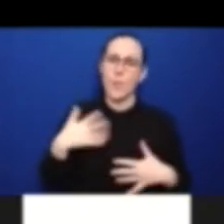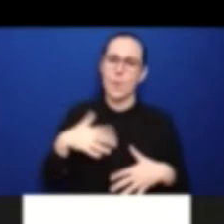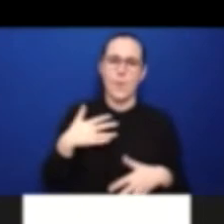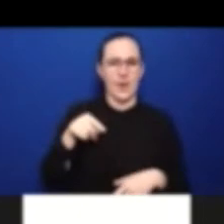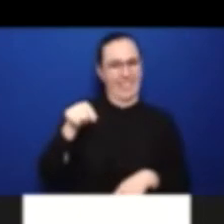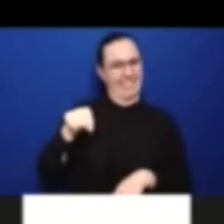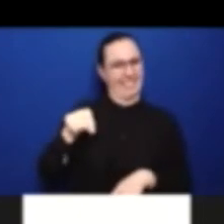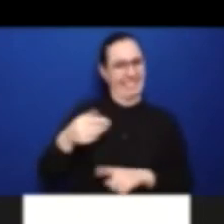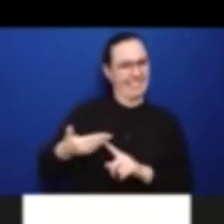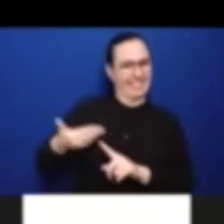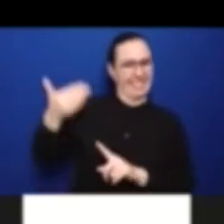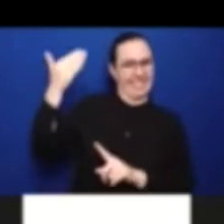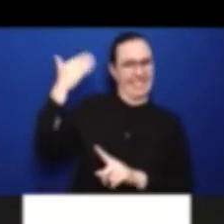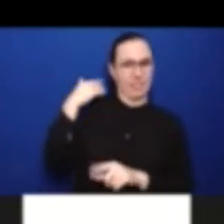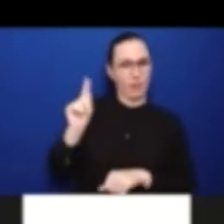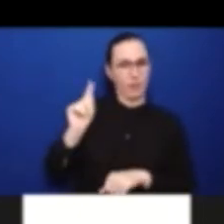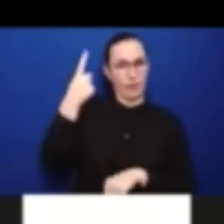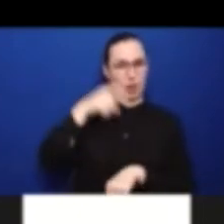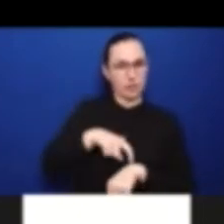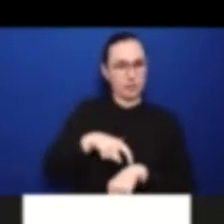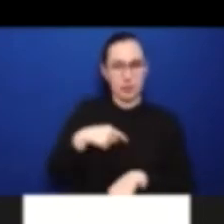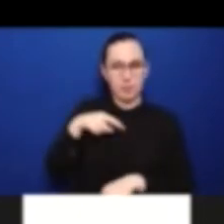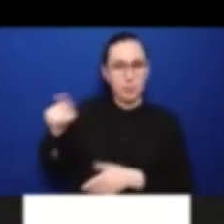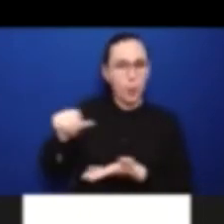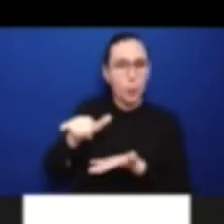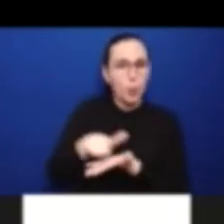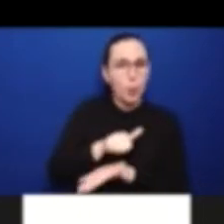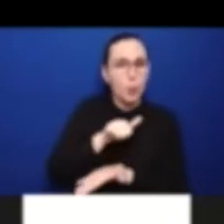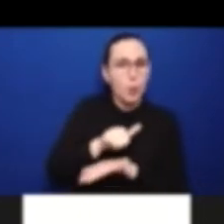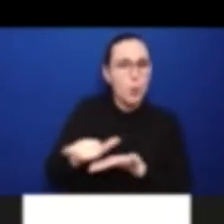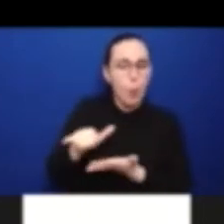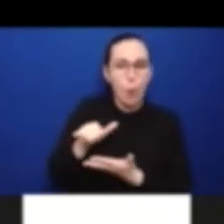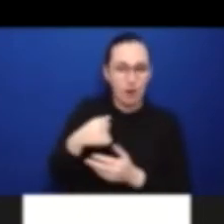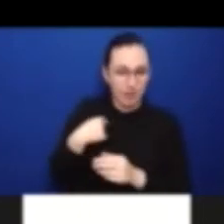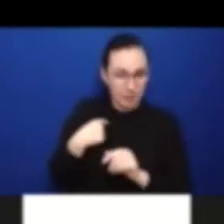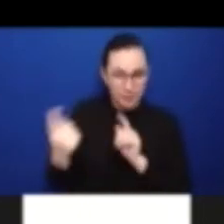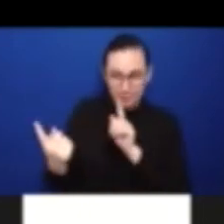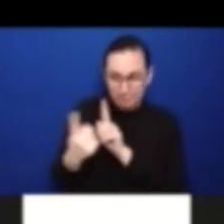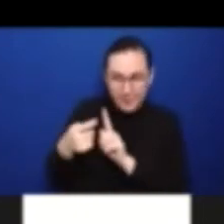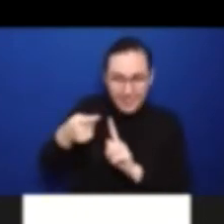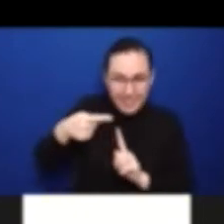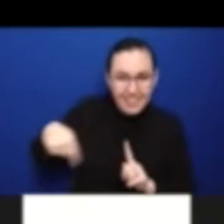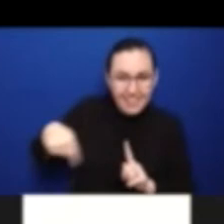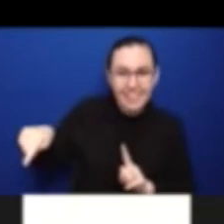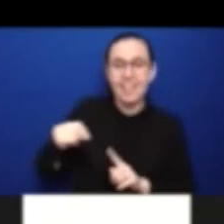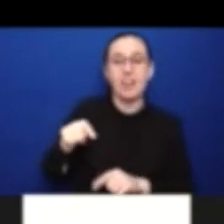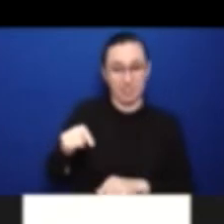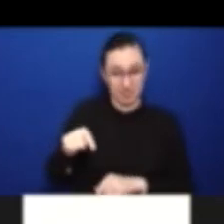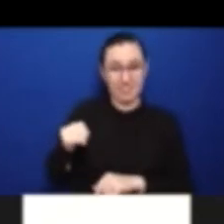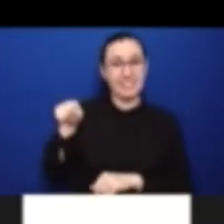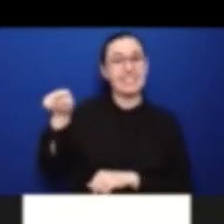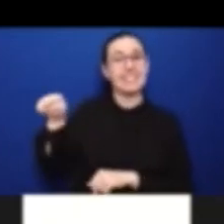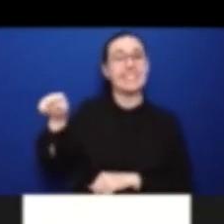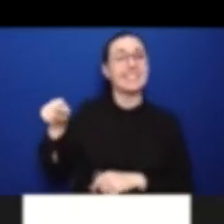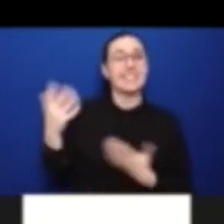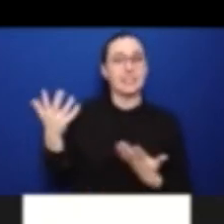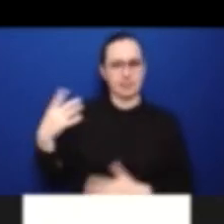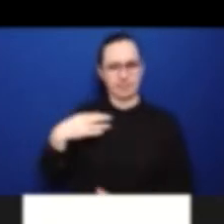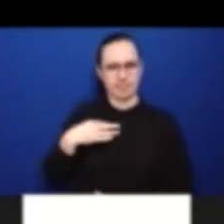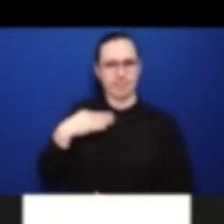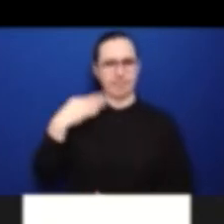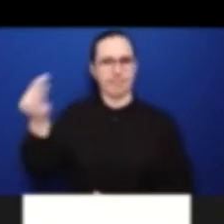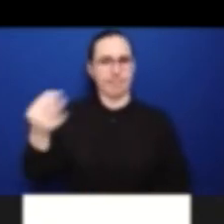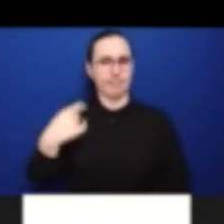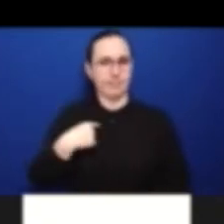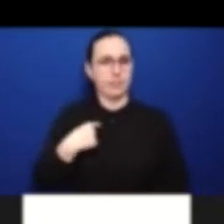York and that we met and I was a newly appointed senator. And it was very eye opening for me to be